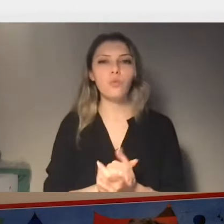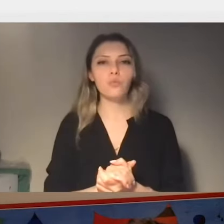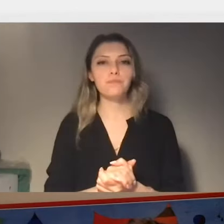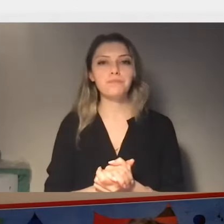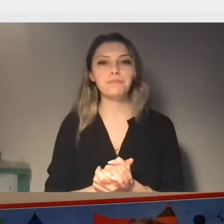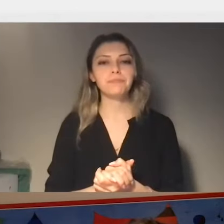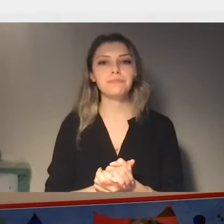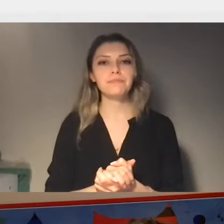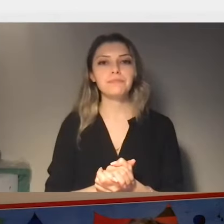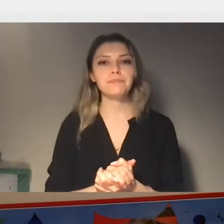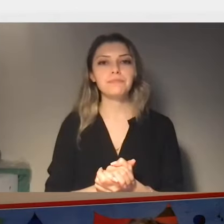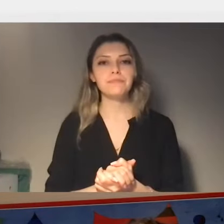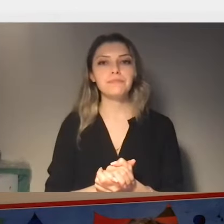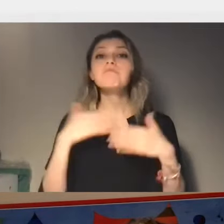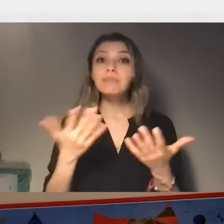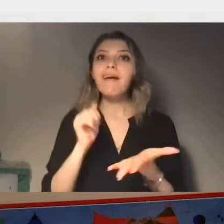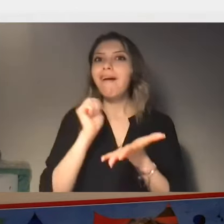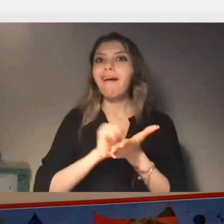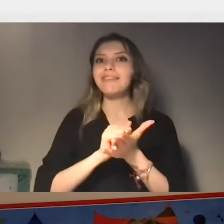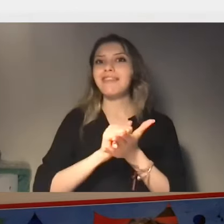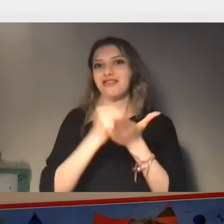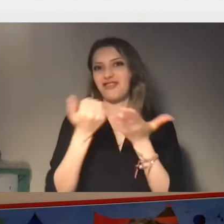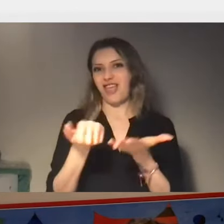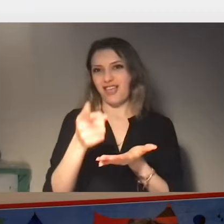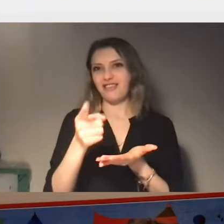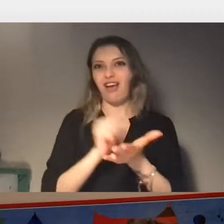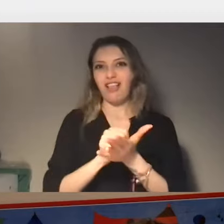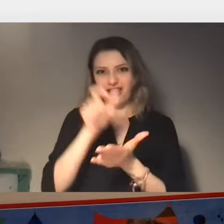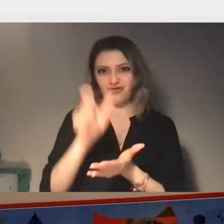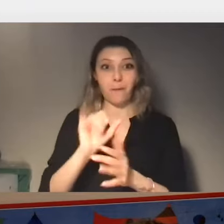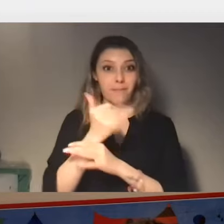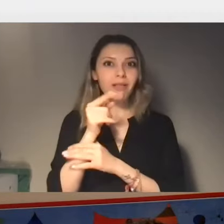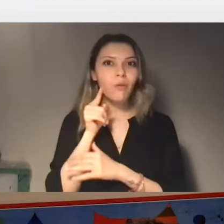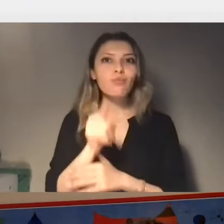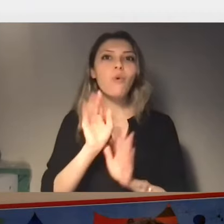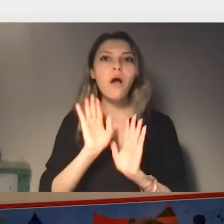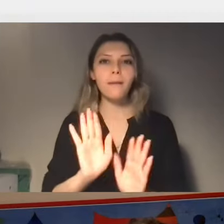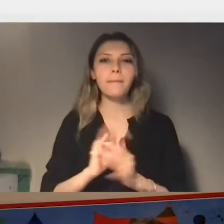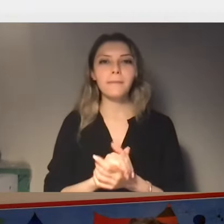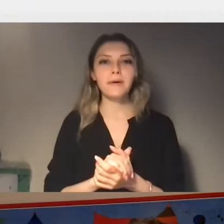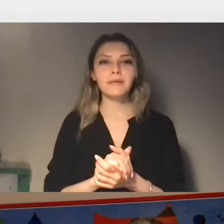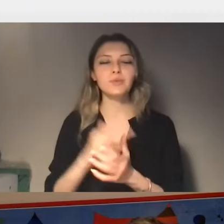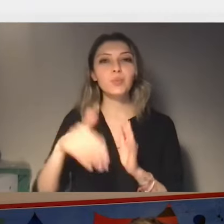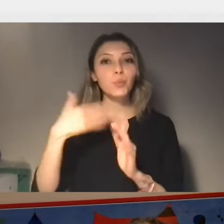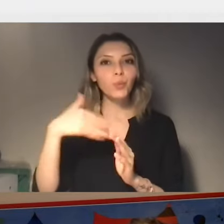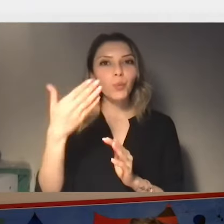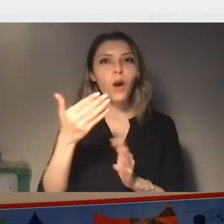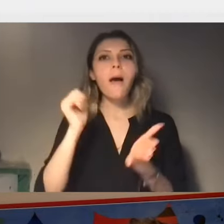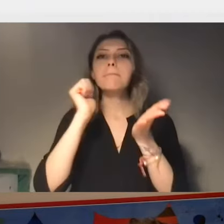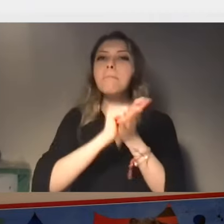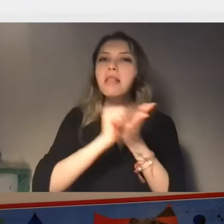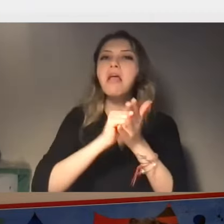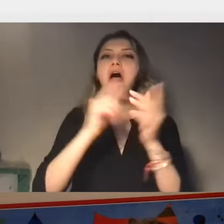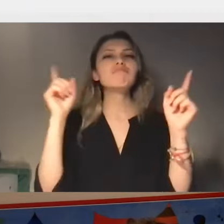journalist and digital editor of the Global Journal, an international affairs-focused media startup company